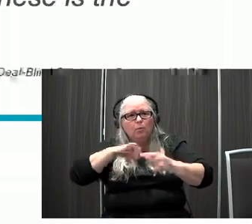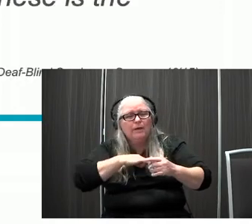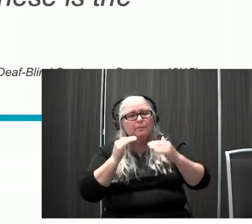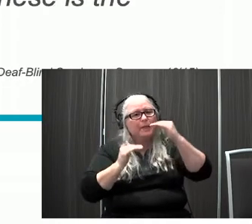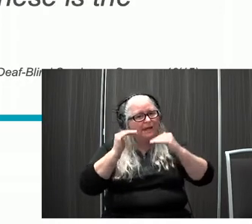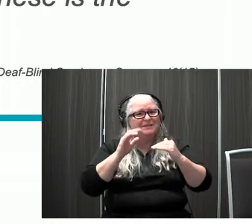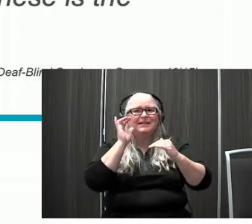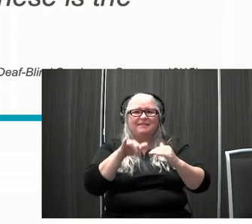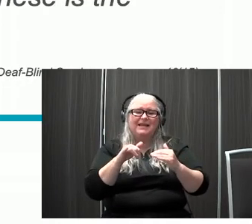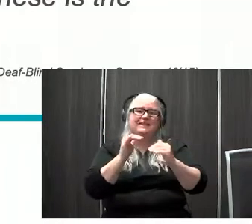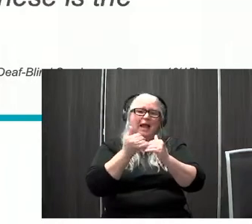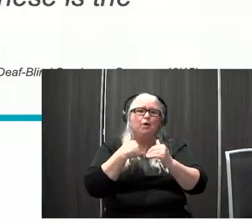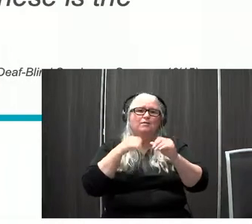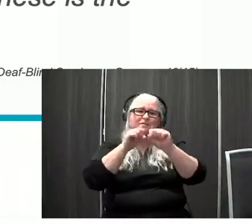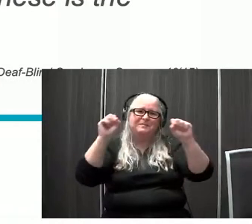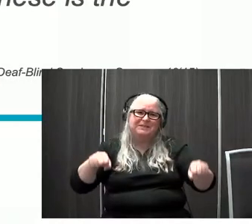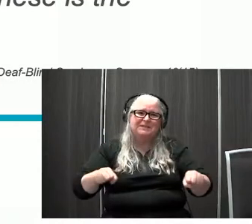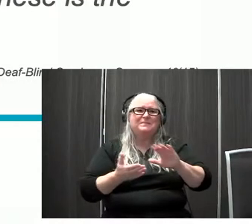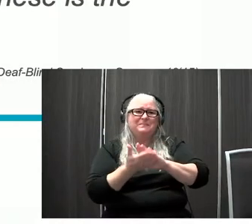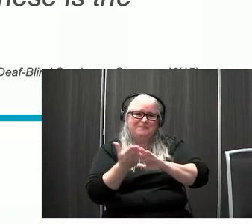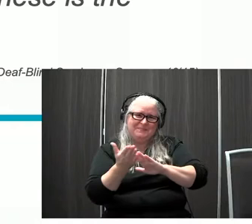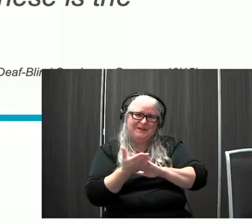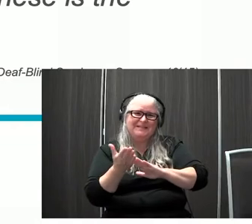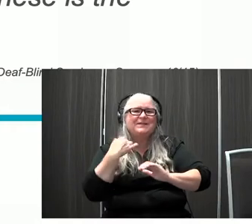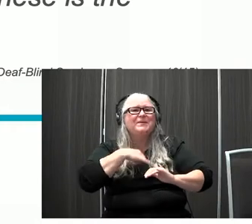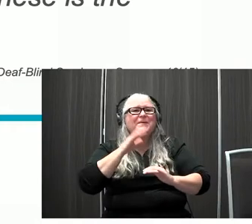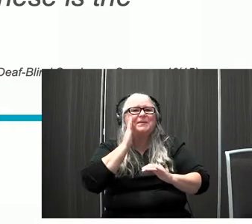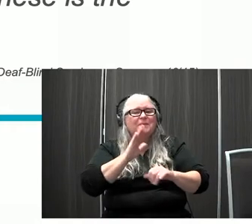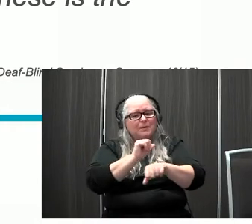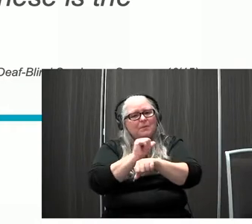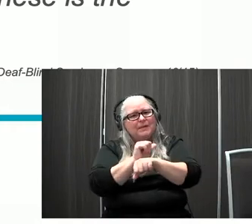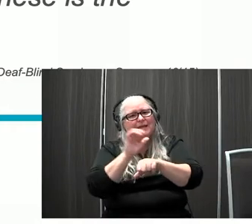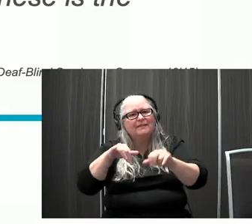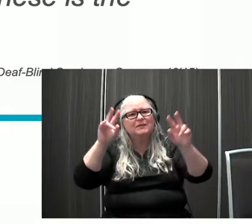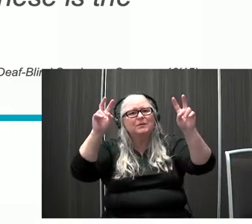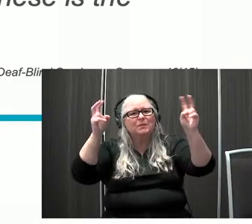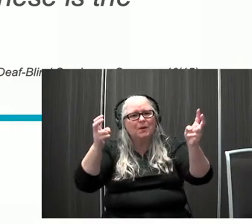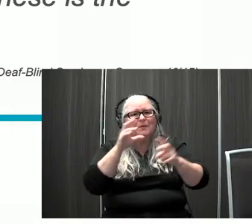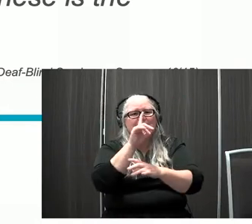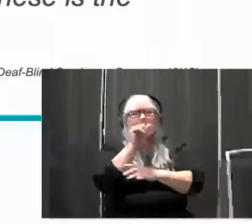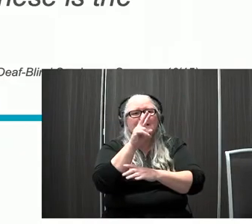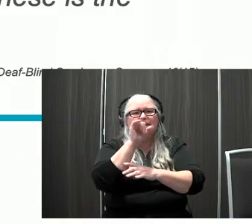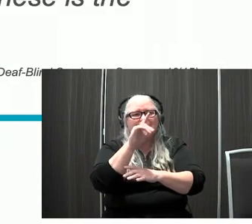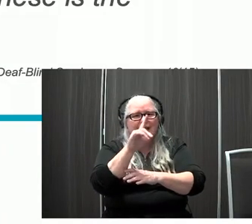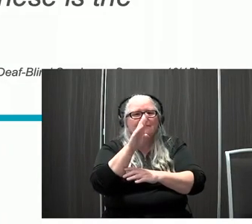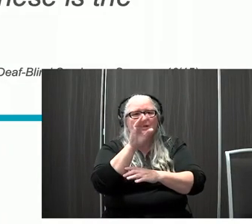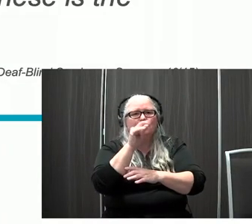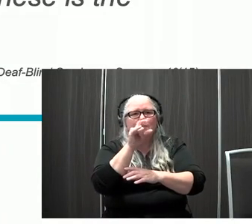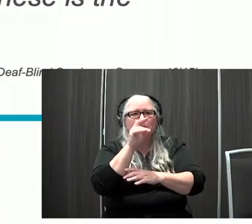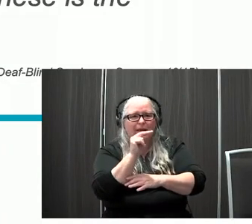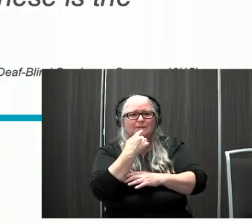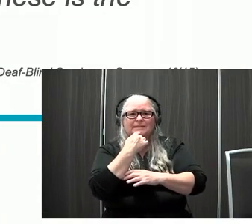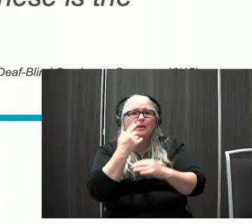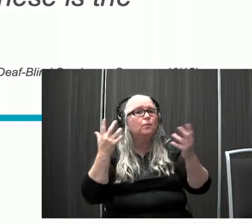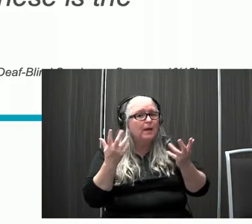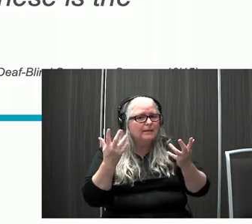works. And I'm going to read for you this lengthy quote from David Brown, describing for us, and he wrote this for the